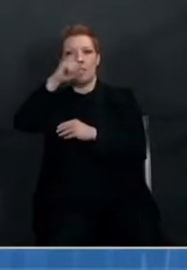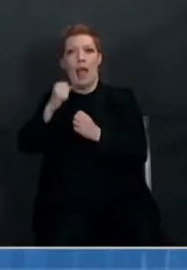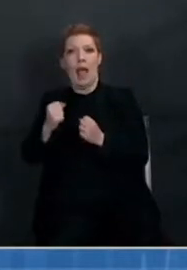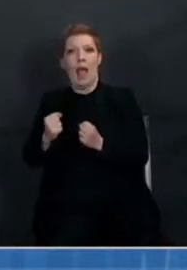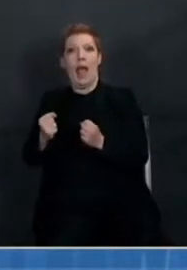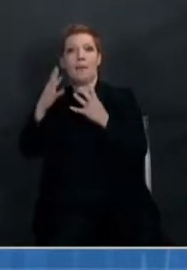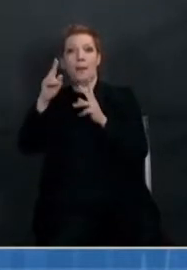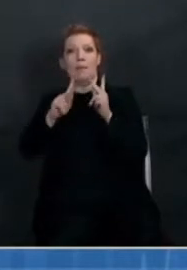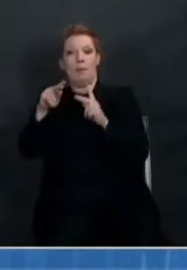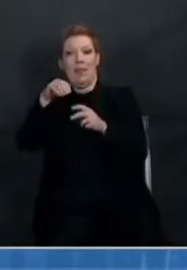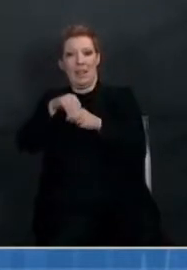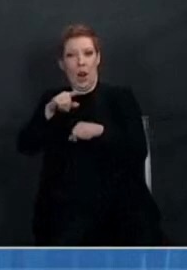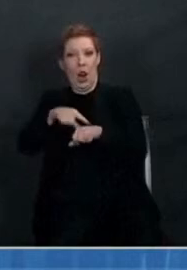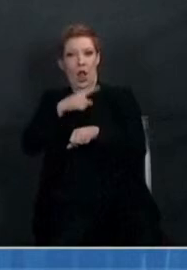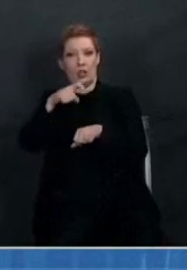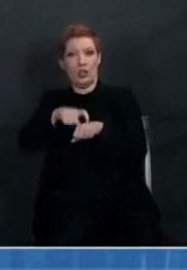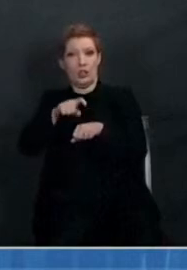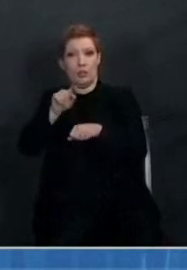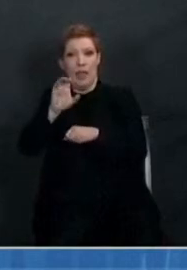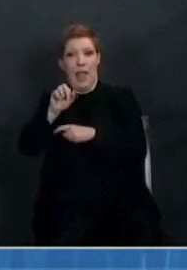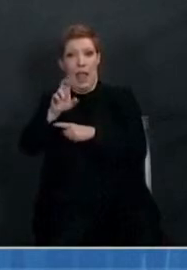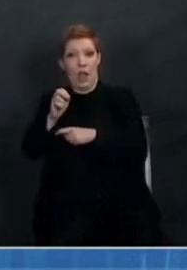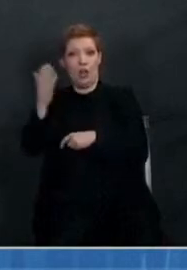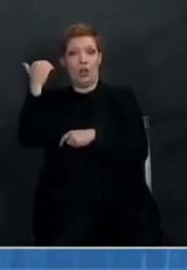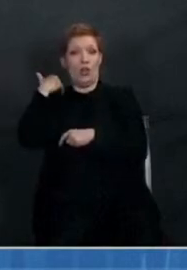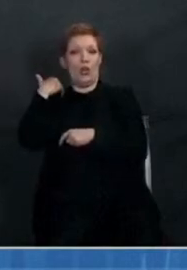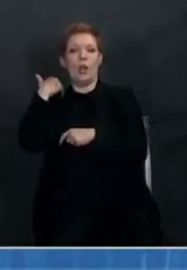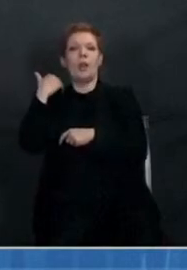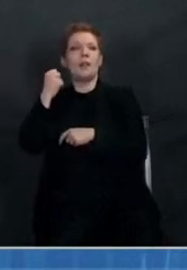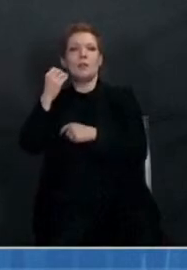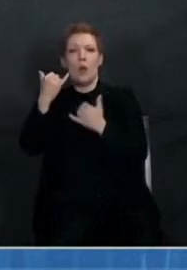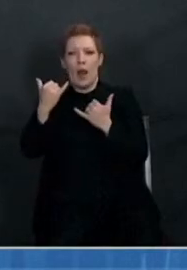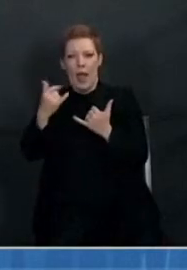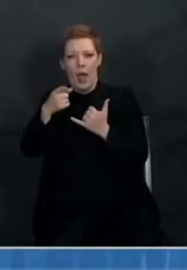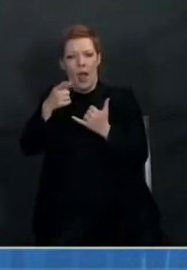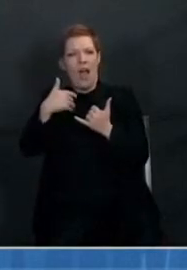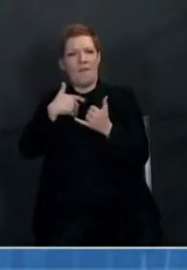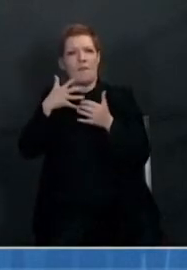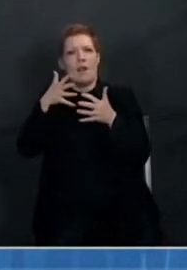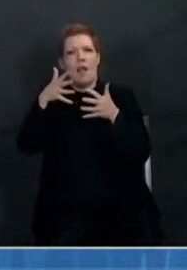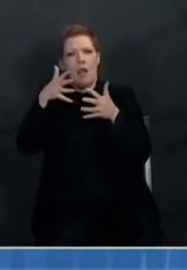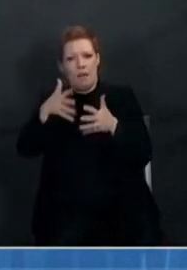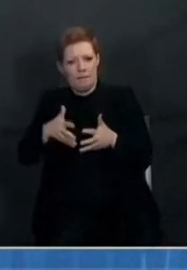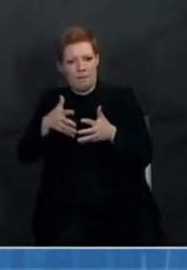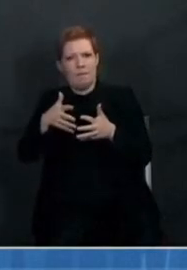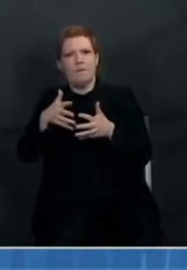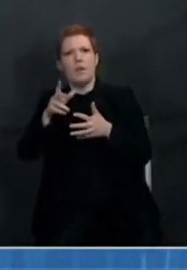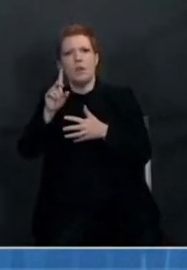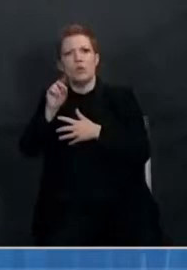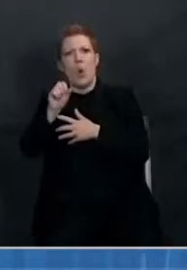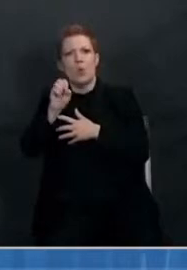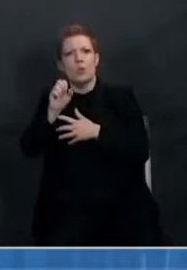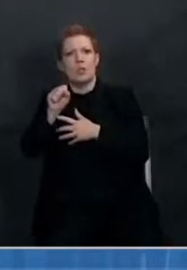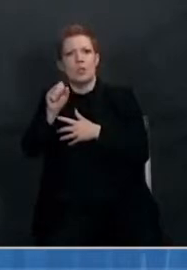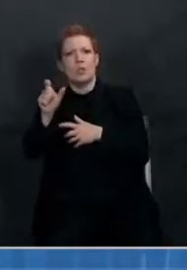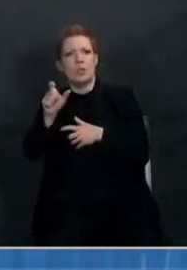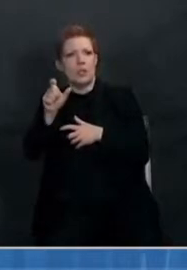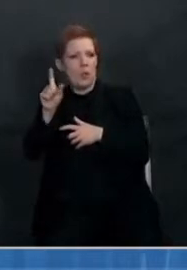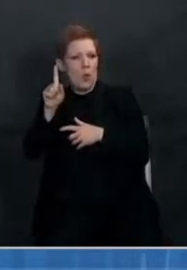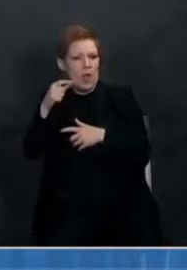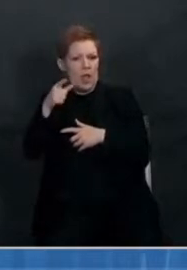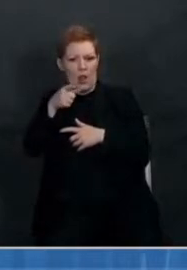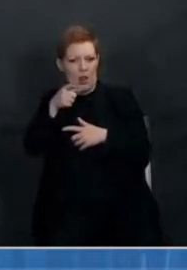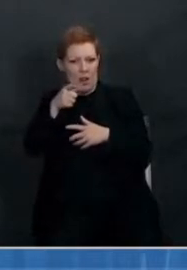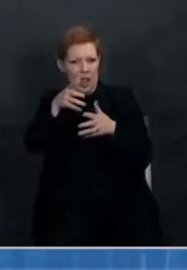long-term care facilities. And so there are, in some places, excess doses. And we have been working with states and with those